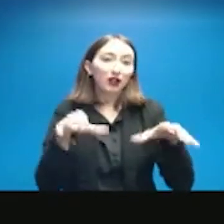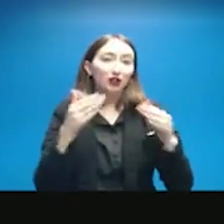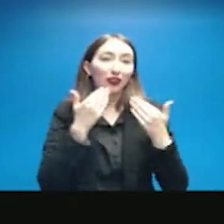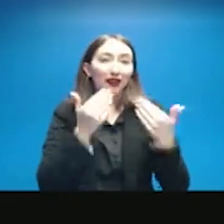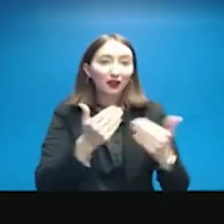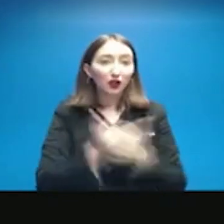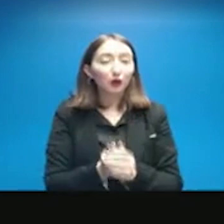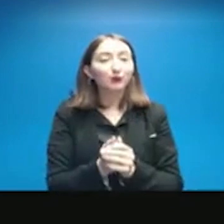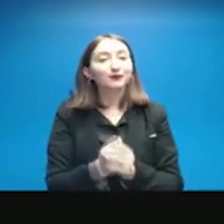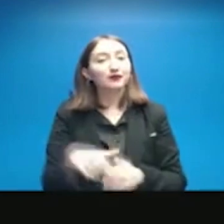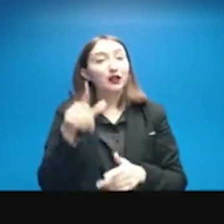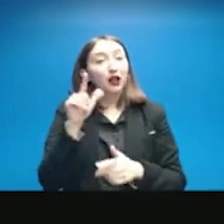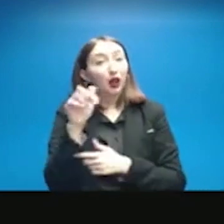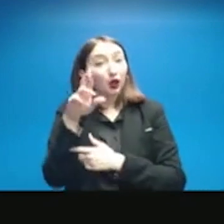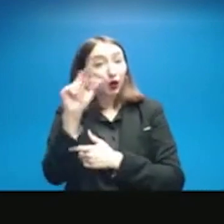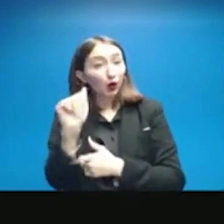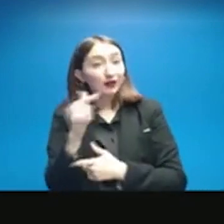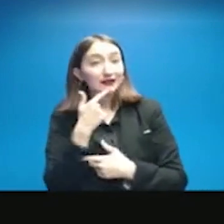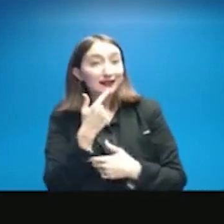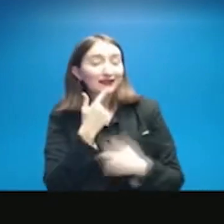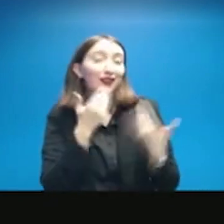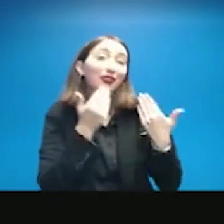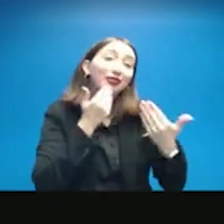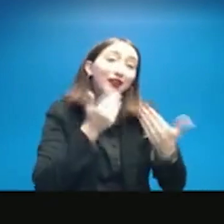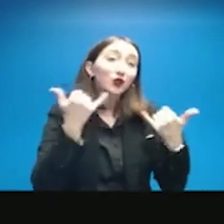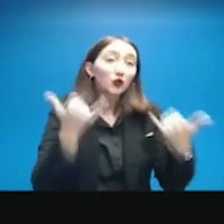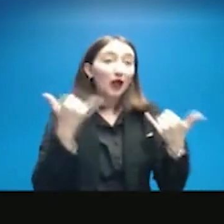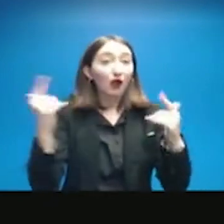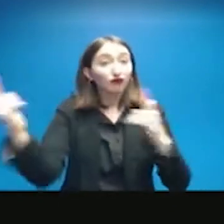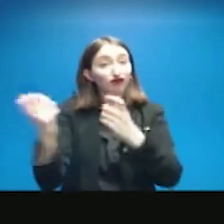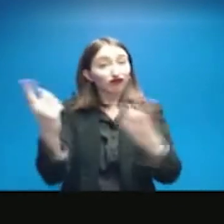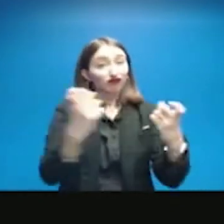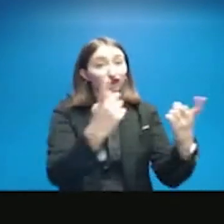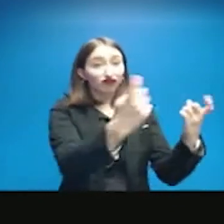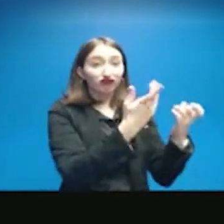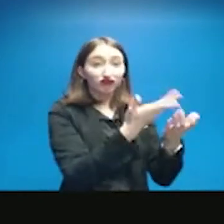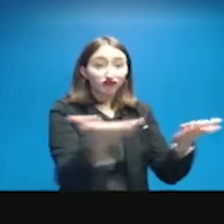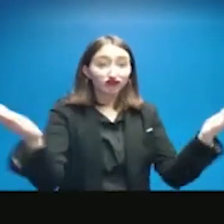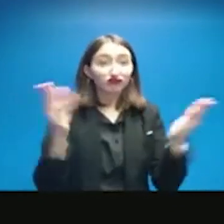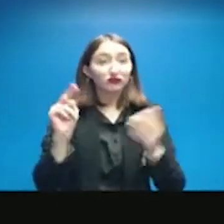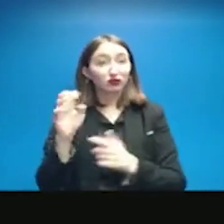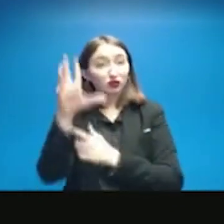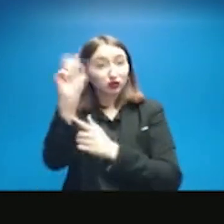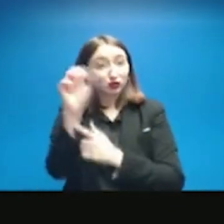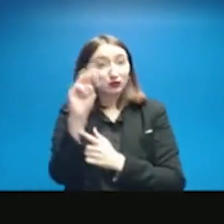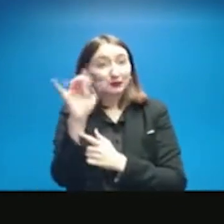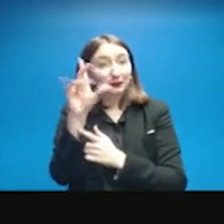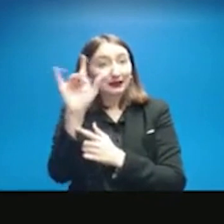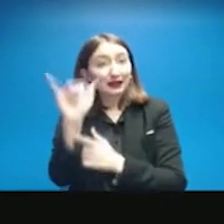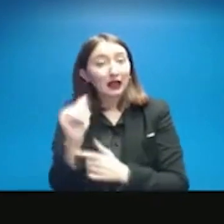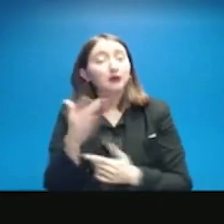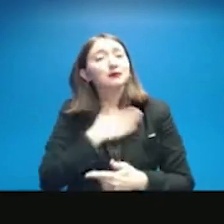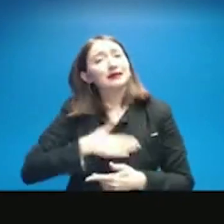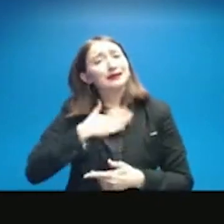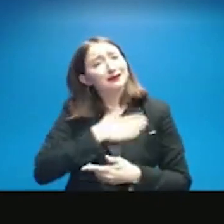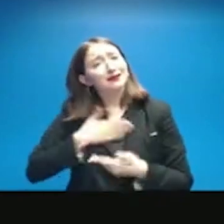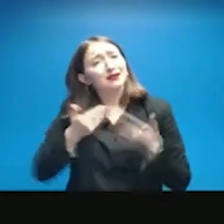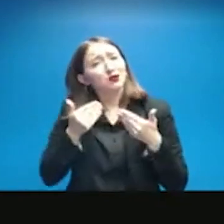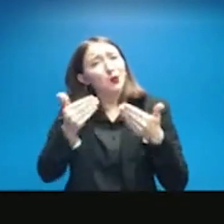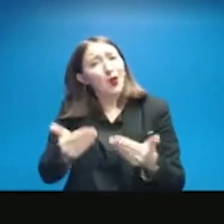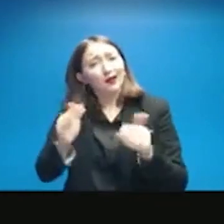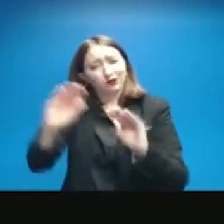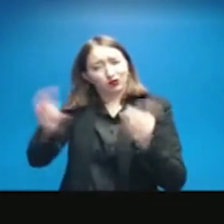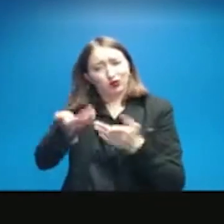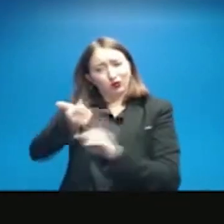Thank you, Maria. And thank you for those updates. At this time, we'll now take questions from our members of the media. Please introduce yourself and let us know which outlet you're representing